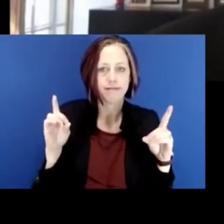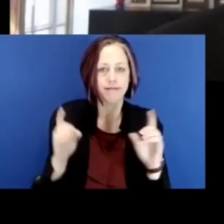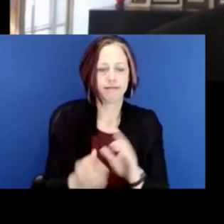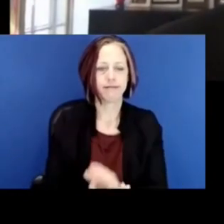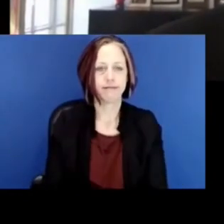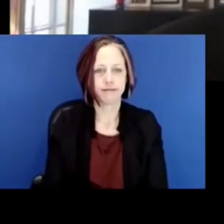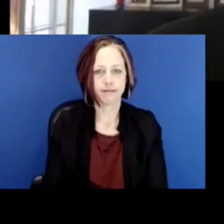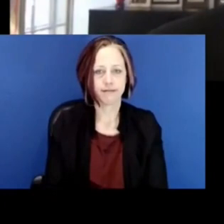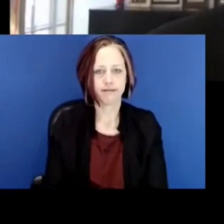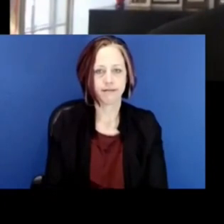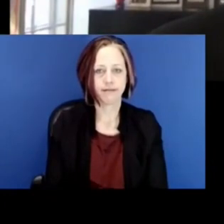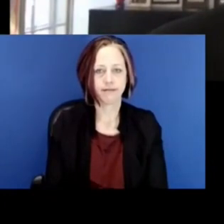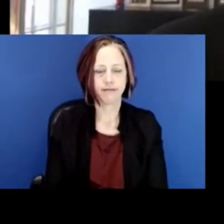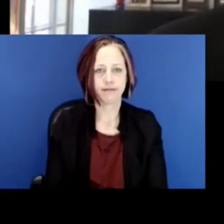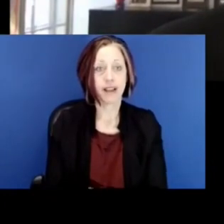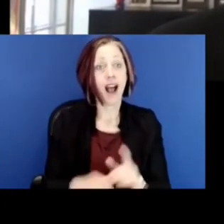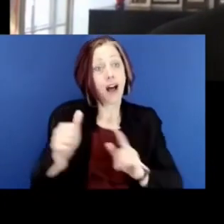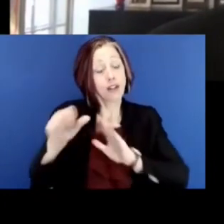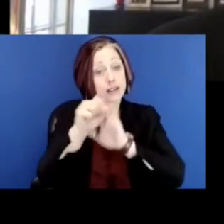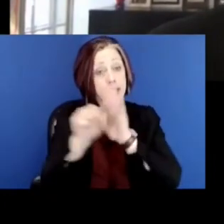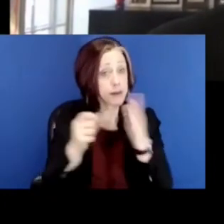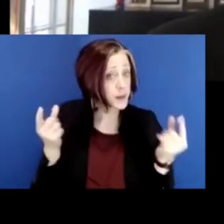As far as what other states have done,